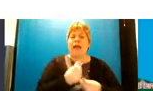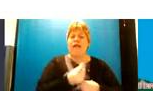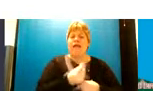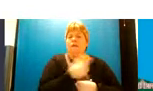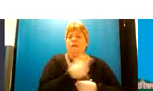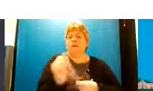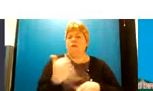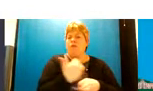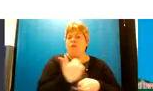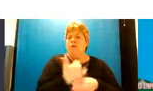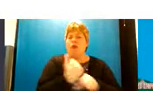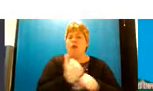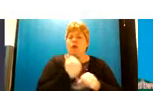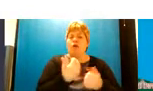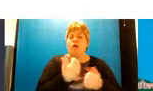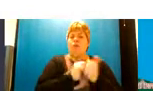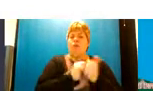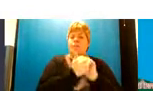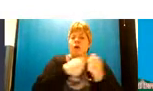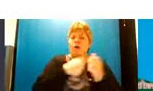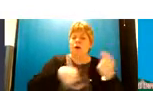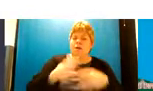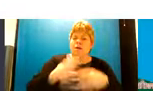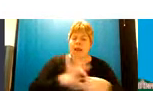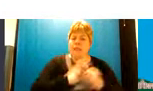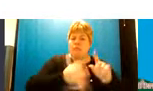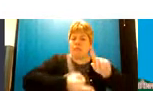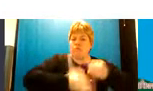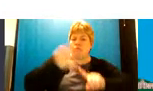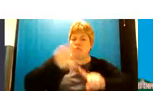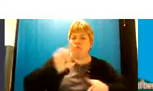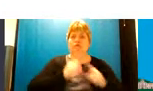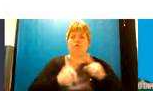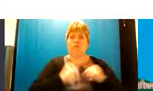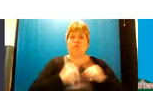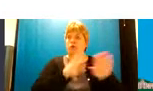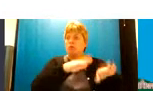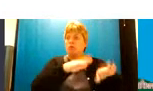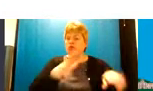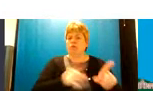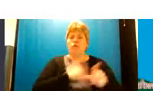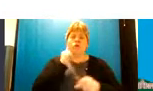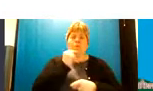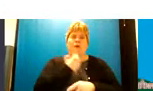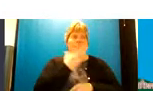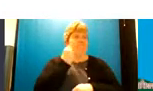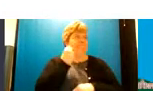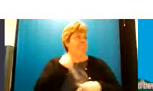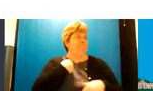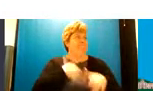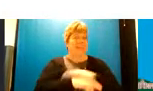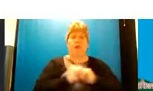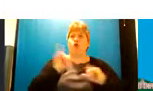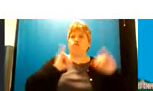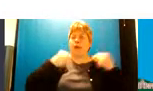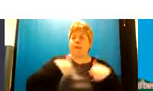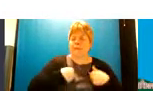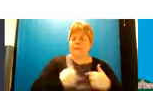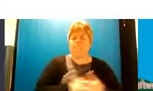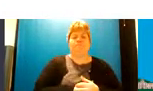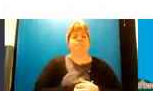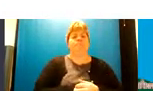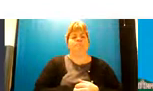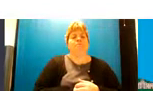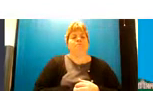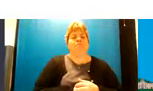the work that we're doing with partners around improving the response to children and young people who find themselves in crisis so